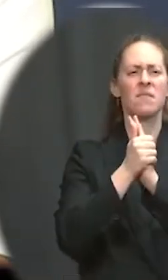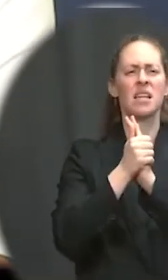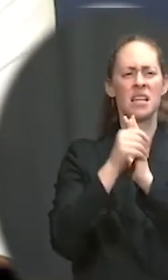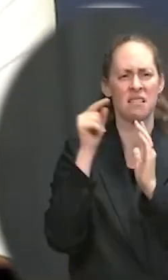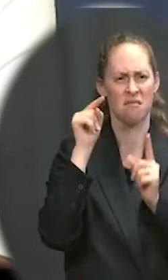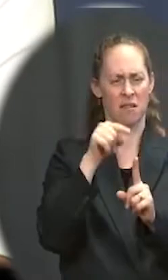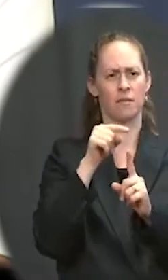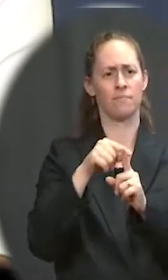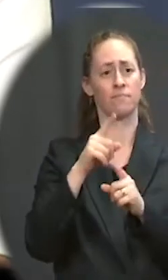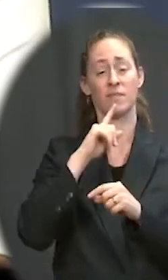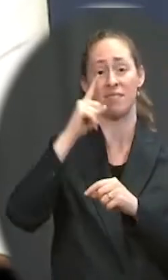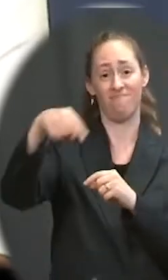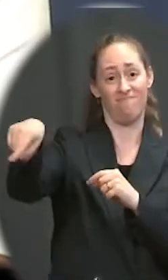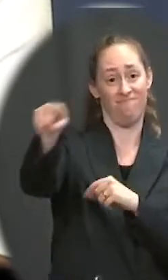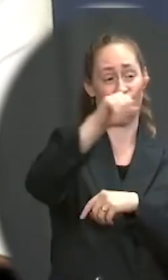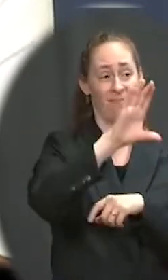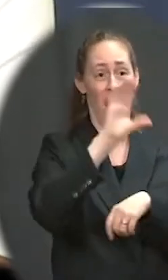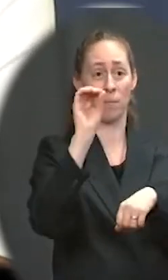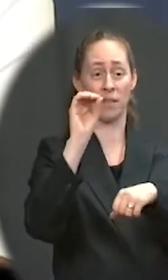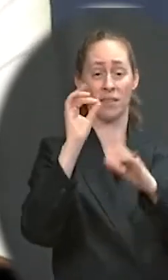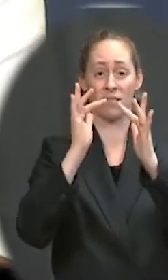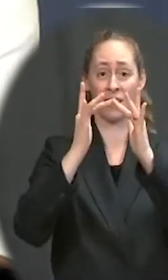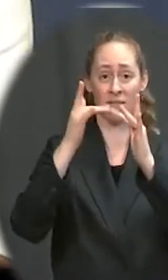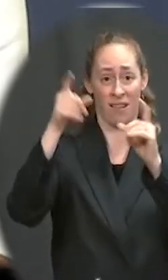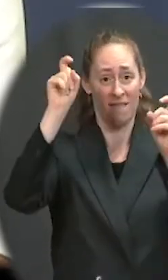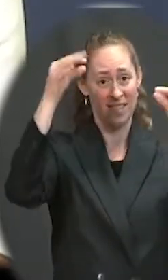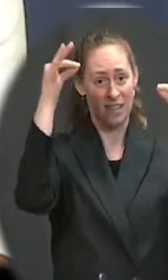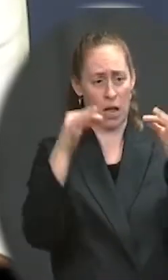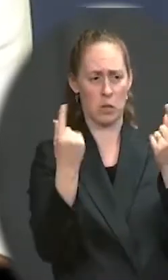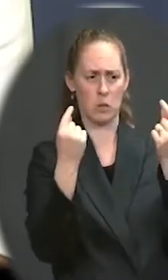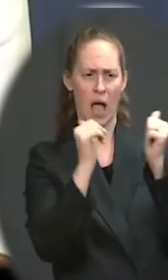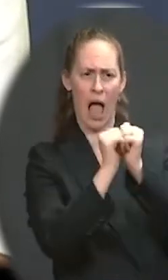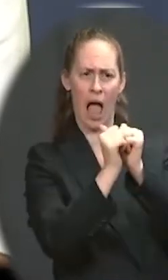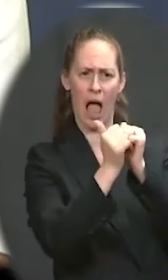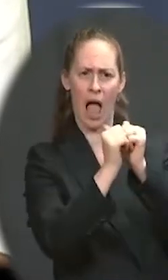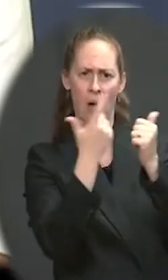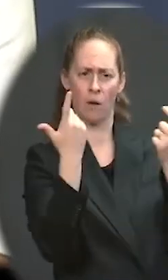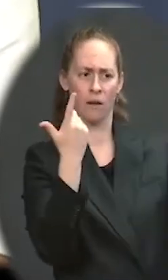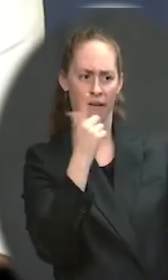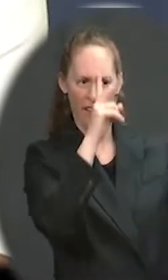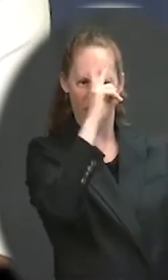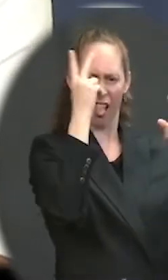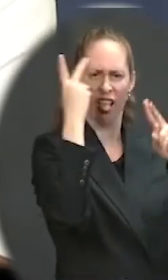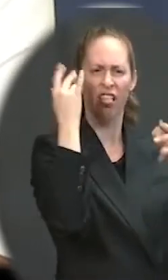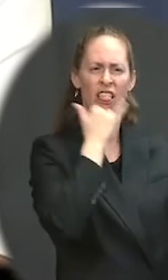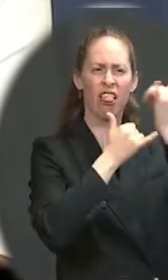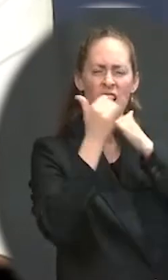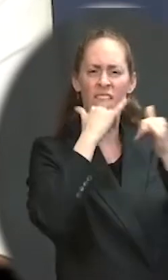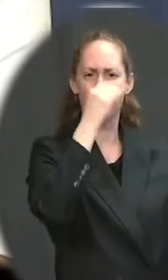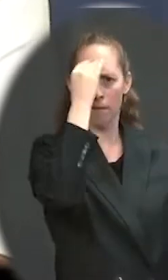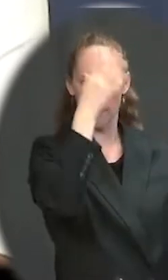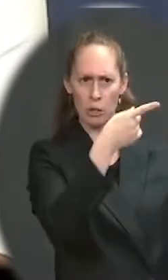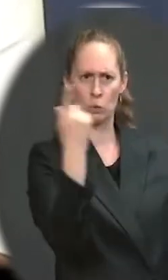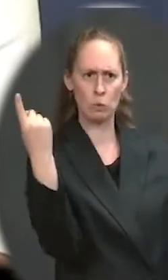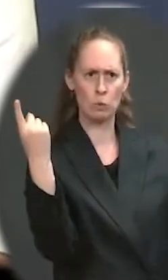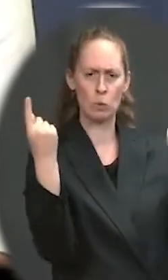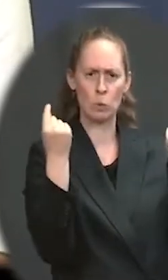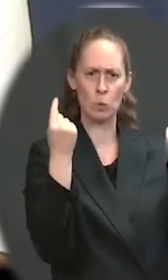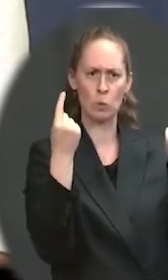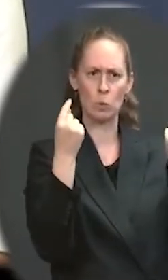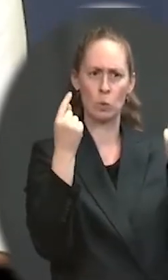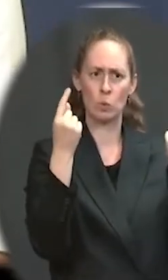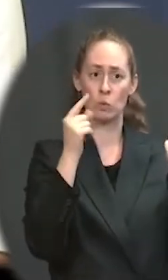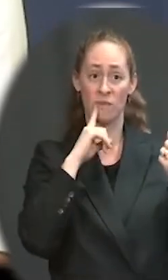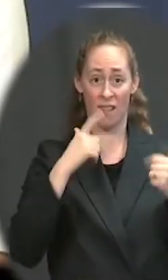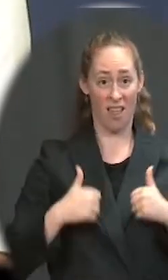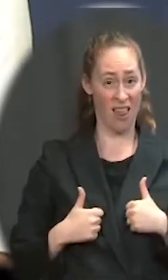is how they address the disinformation, misinformation, especially related to life-threatening issues like COVID-19